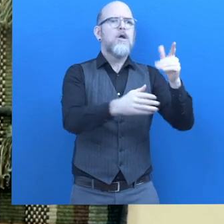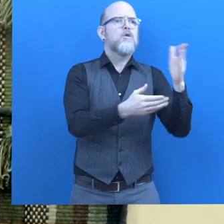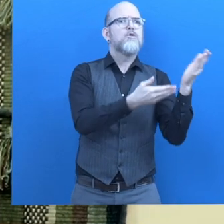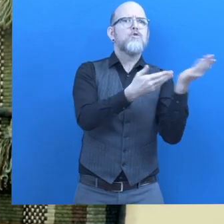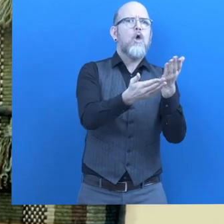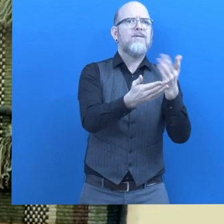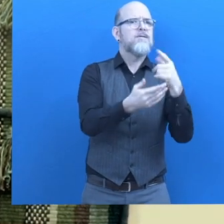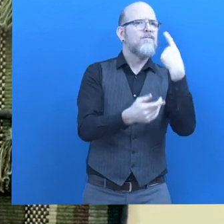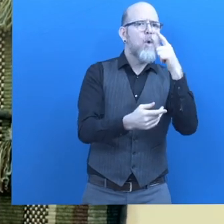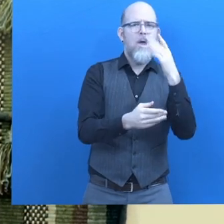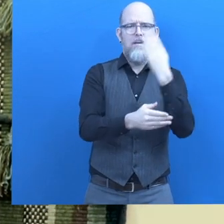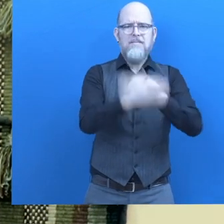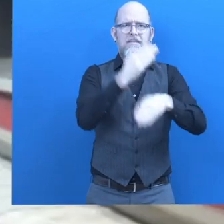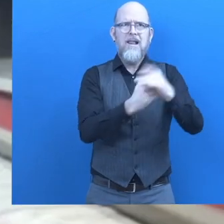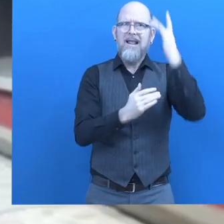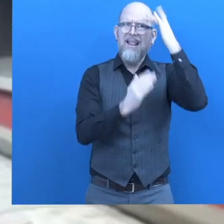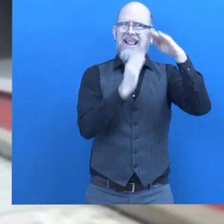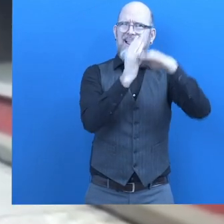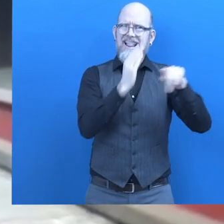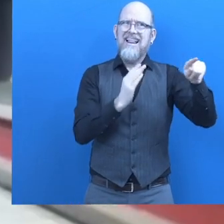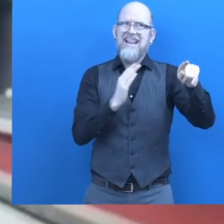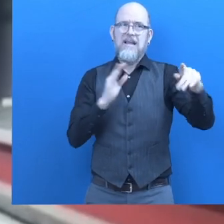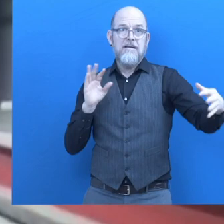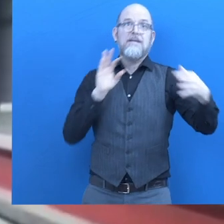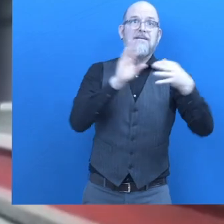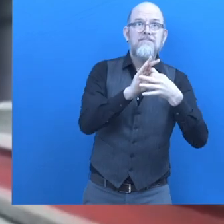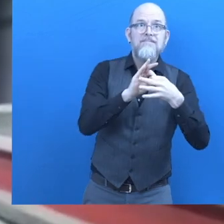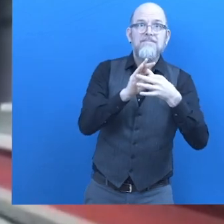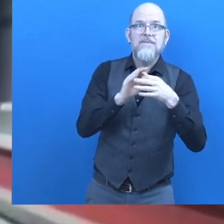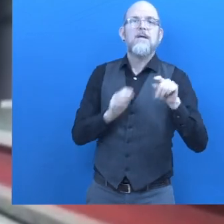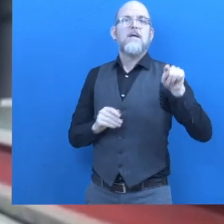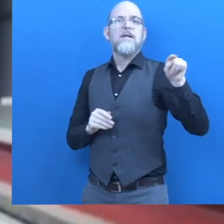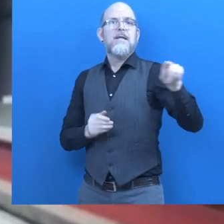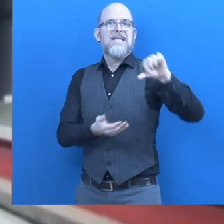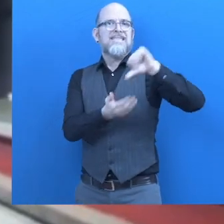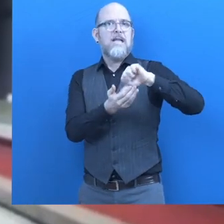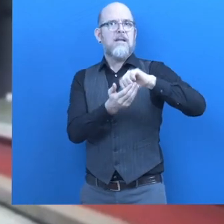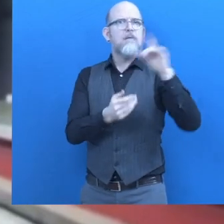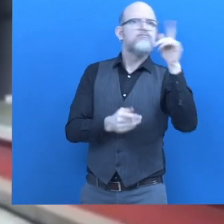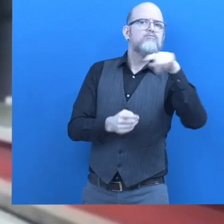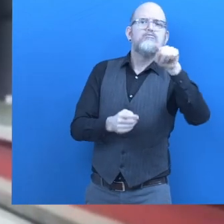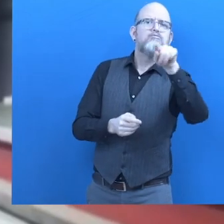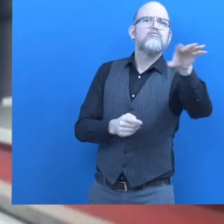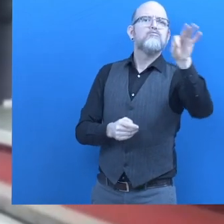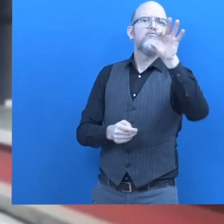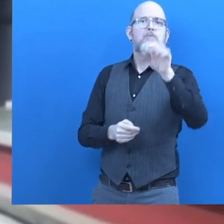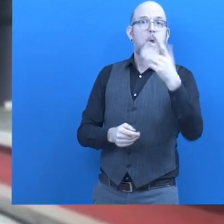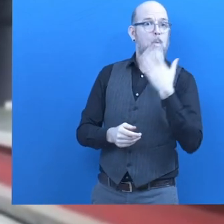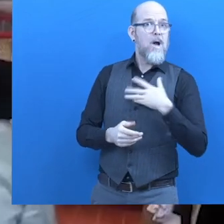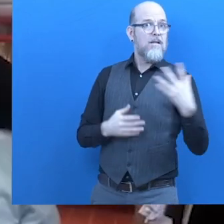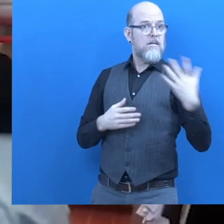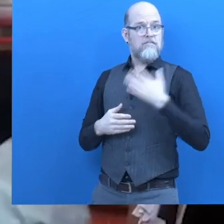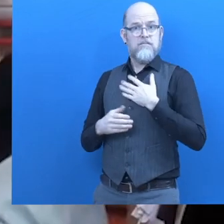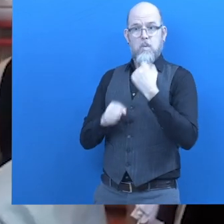intellectually disabled young adults. And from these centers, we are finding prospect employees, training them within the community.